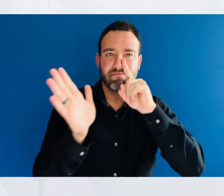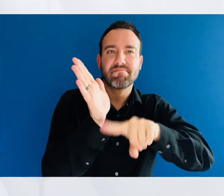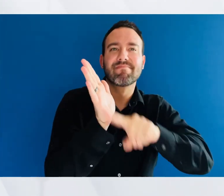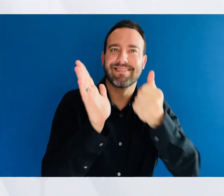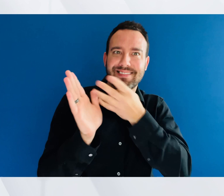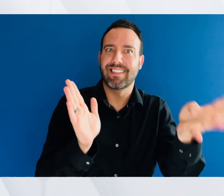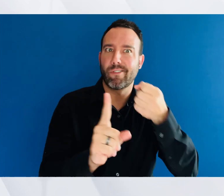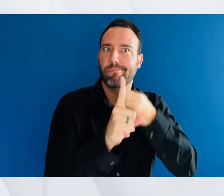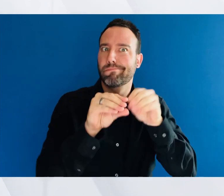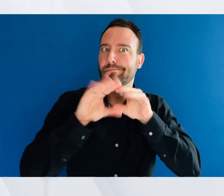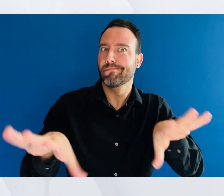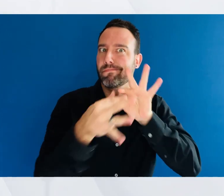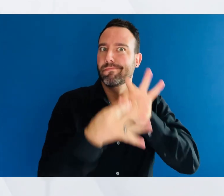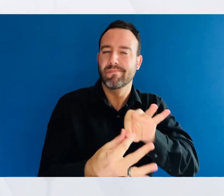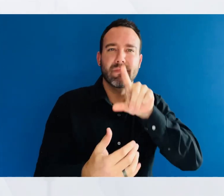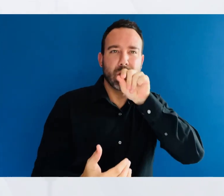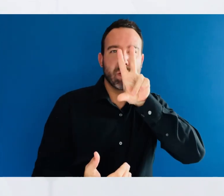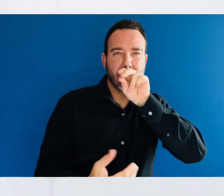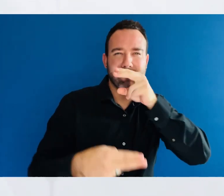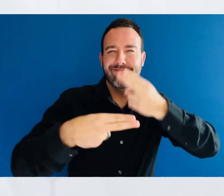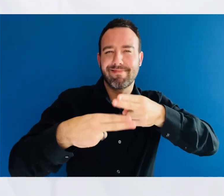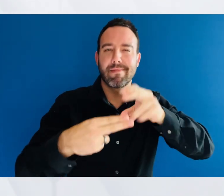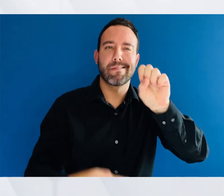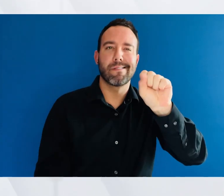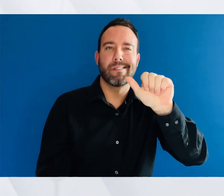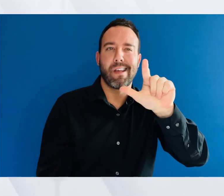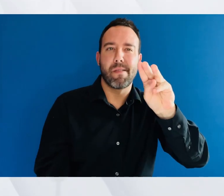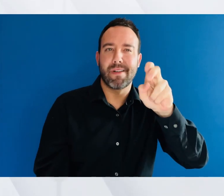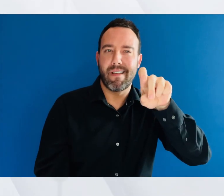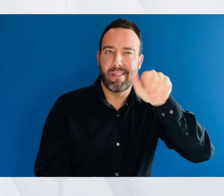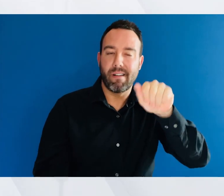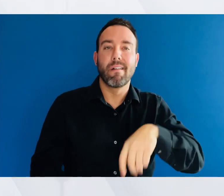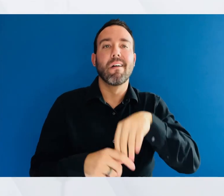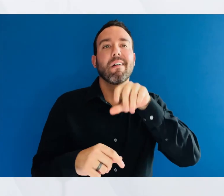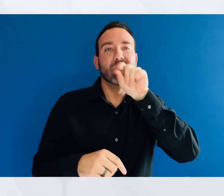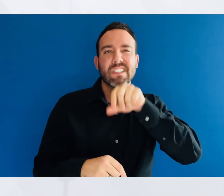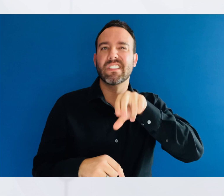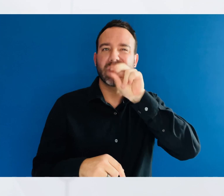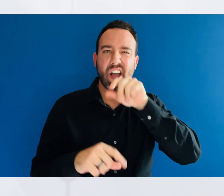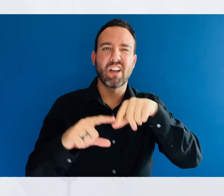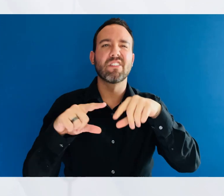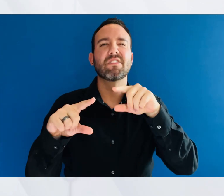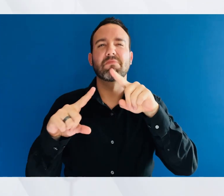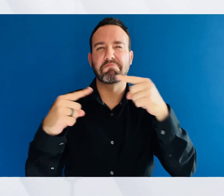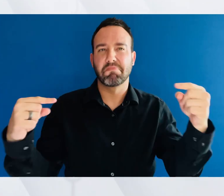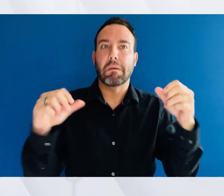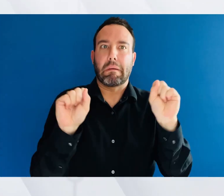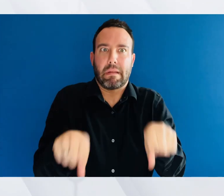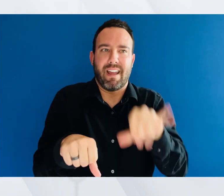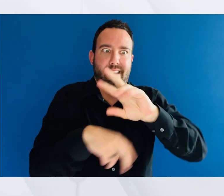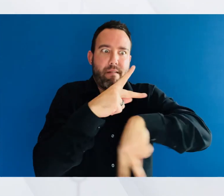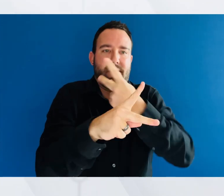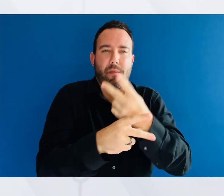salmonella outbreaks linked to backyard poultry. Chickens, ducks, and other poultry can carry salmonella germs